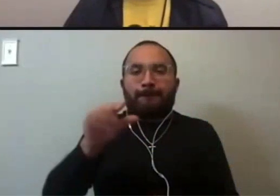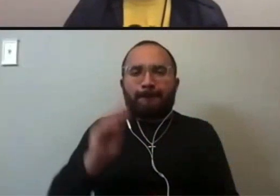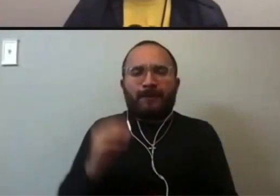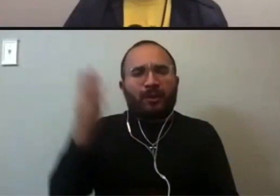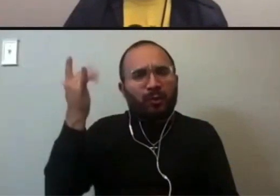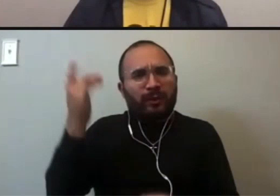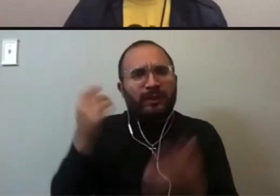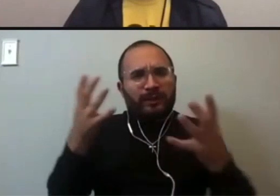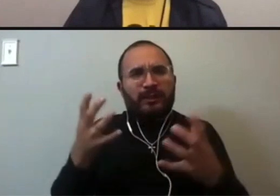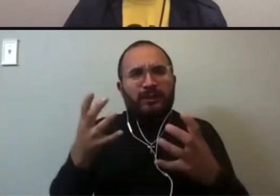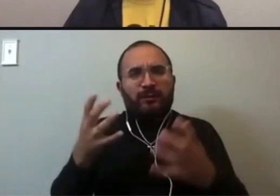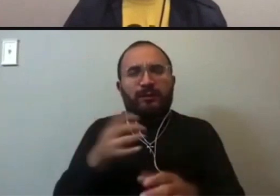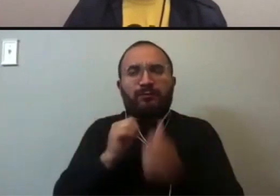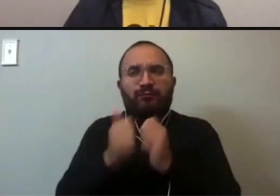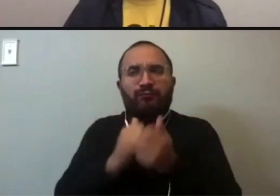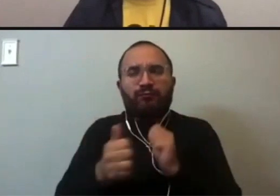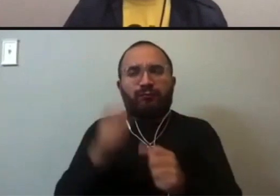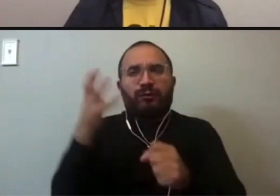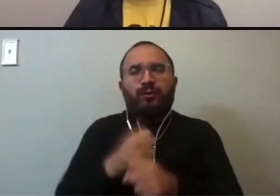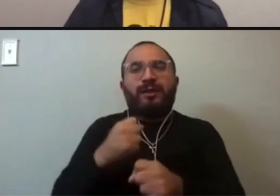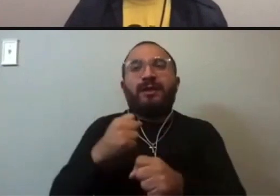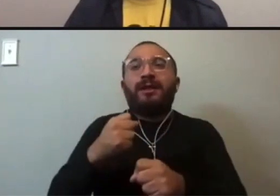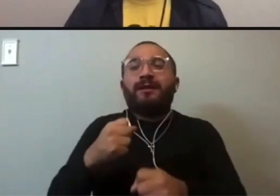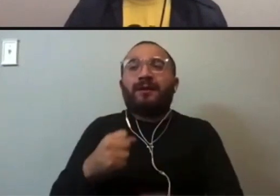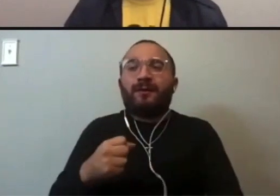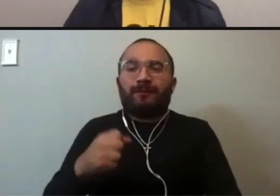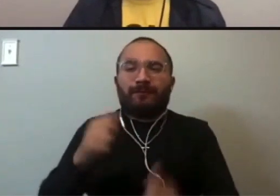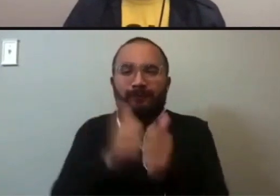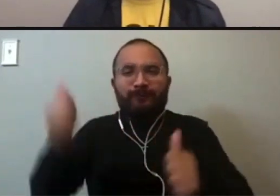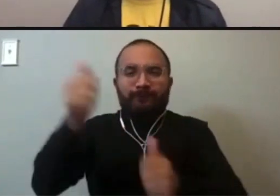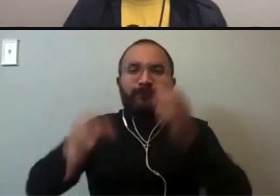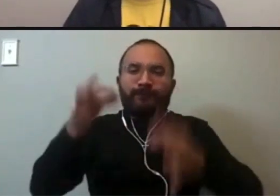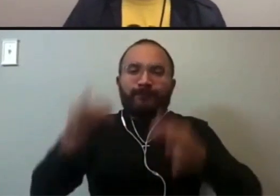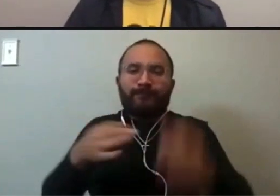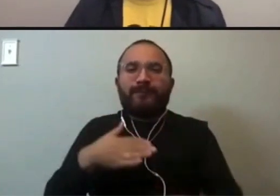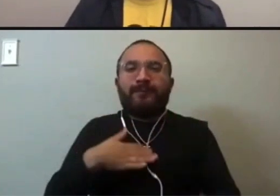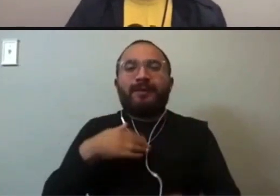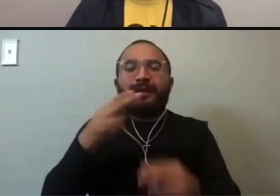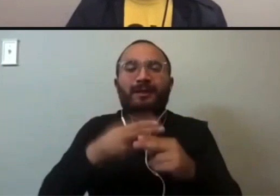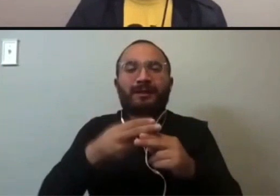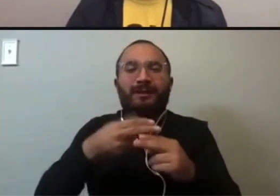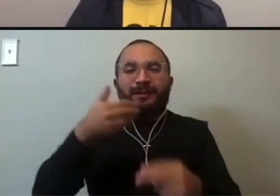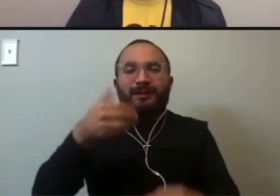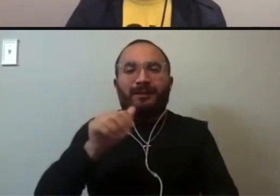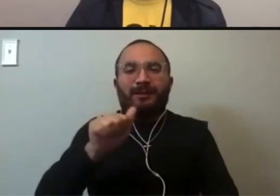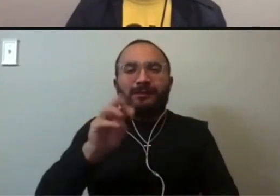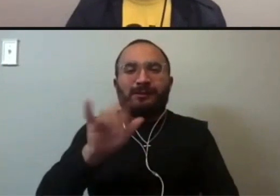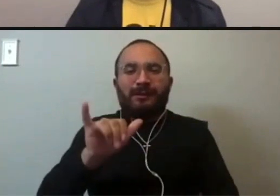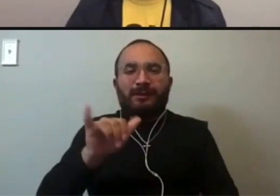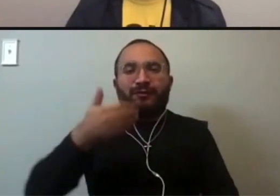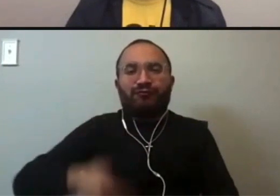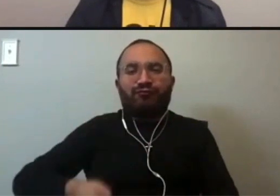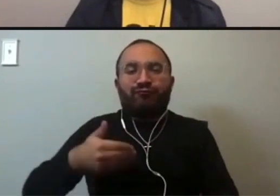Justice of the Texas Supreme Court. All right. Sure. Thank you for having me here. Again, my name is Judge Amy Clark Meacham. I am